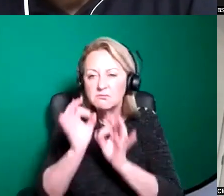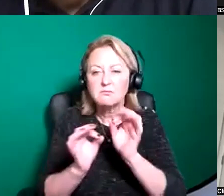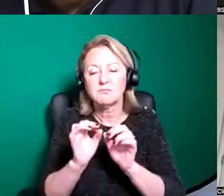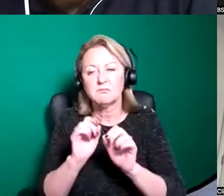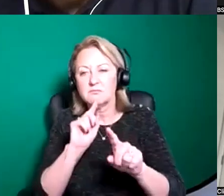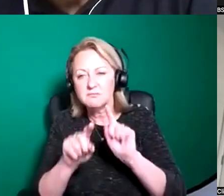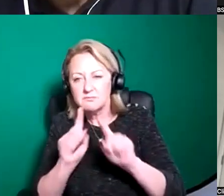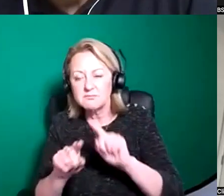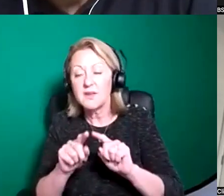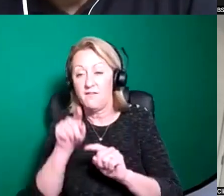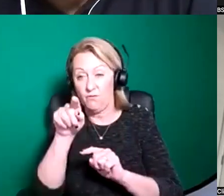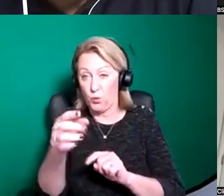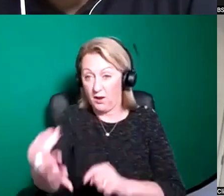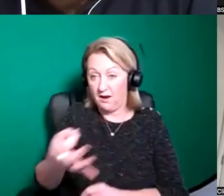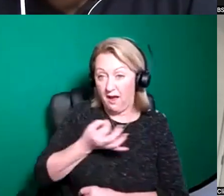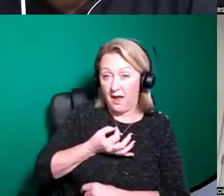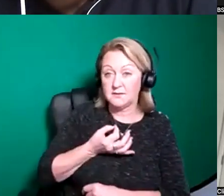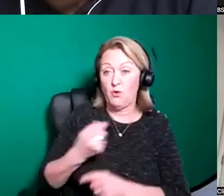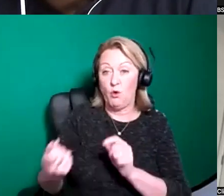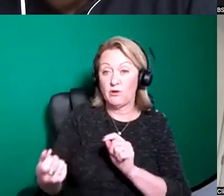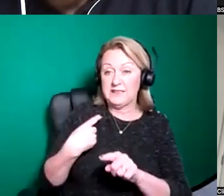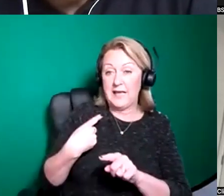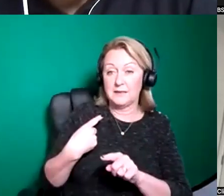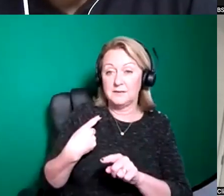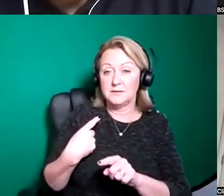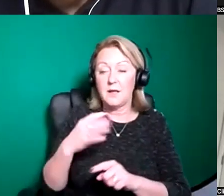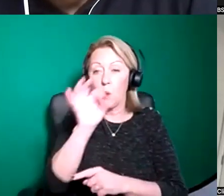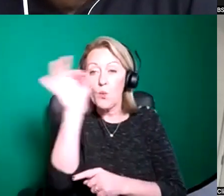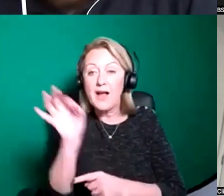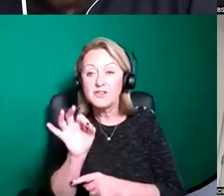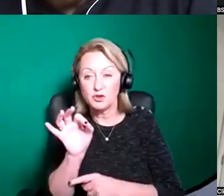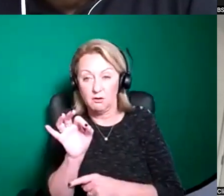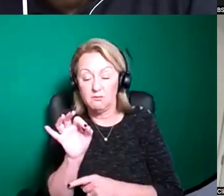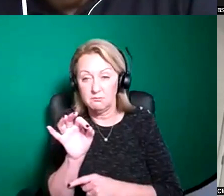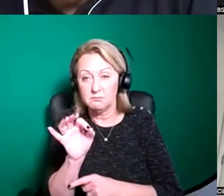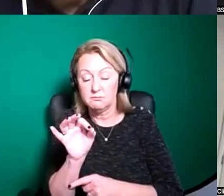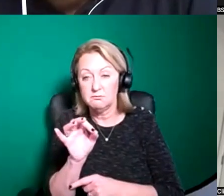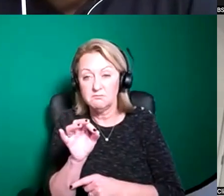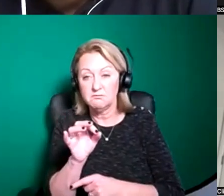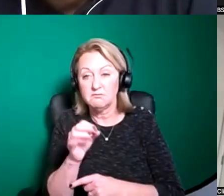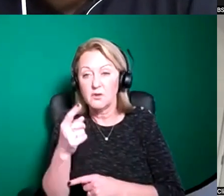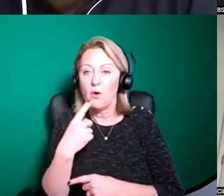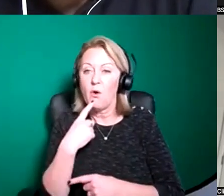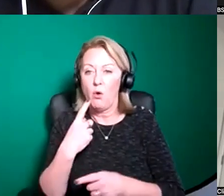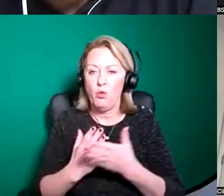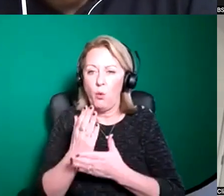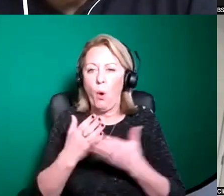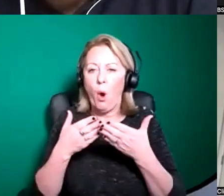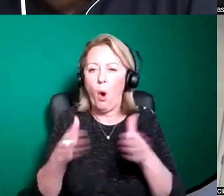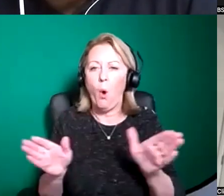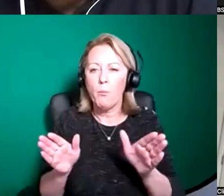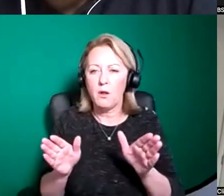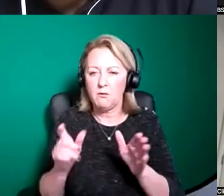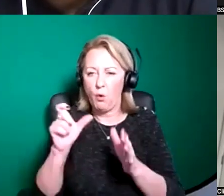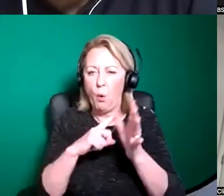people to ask us or send us any kind of questions that you might have around the open call and submission process for